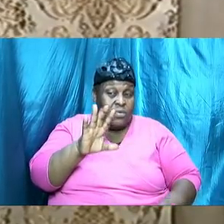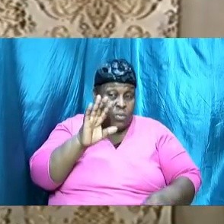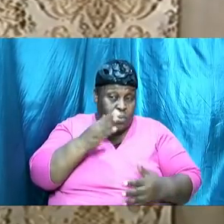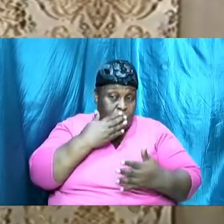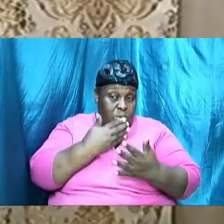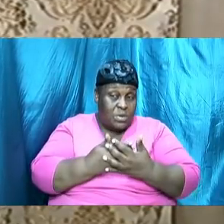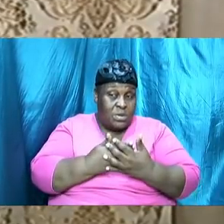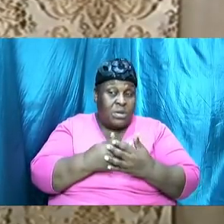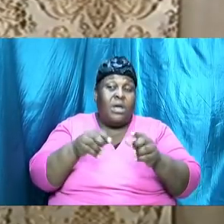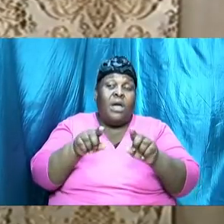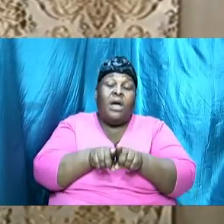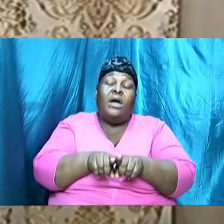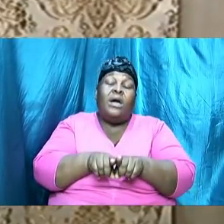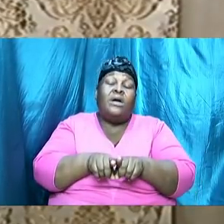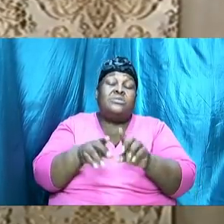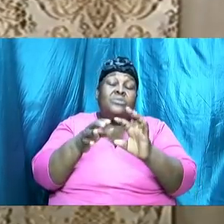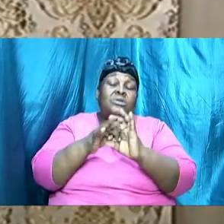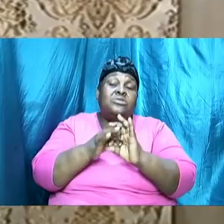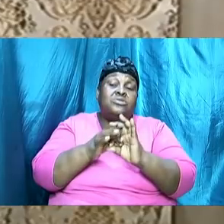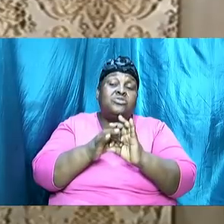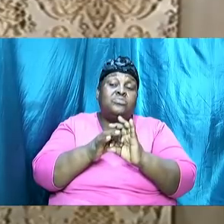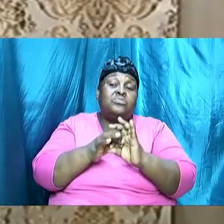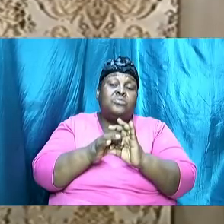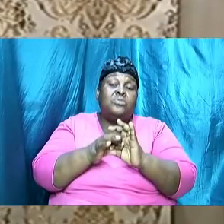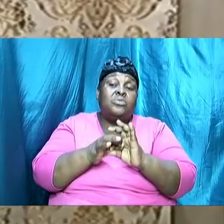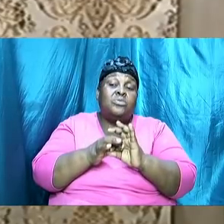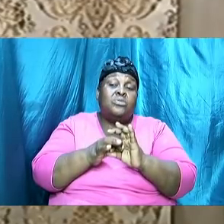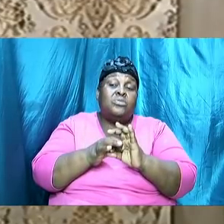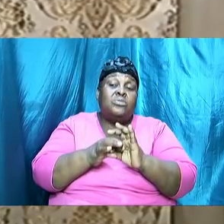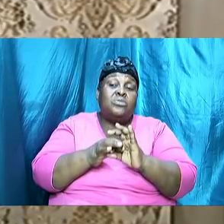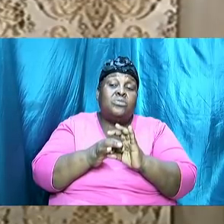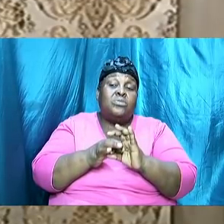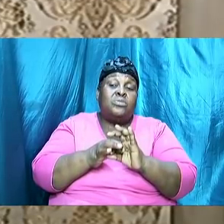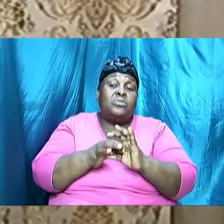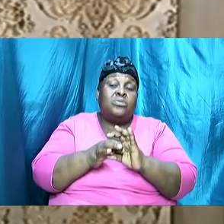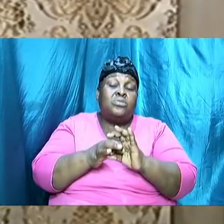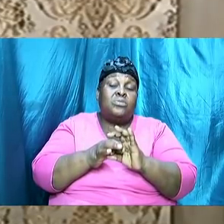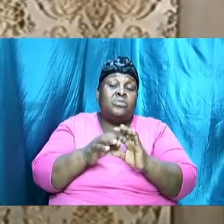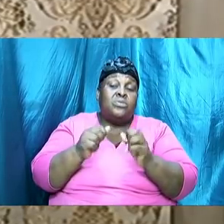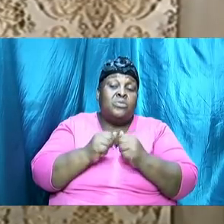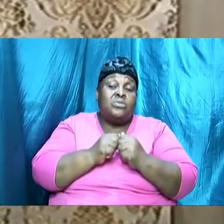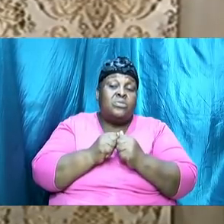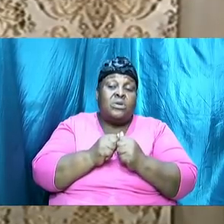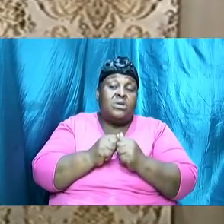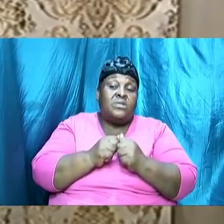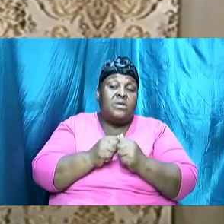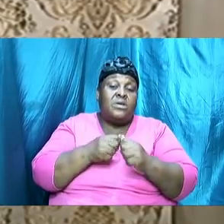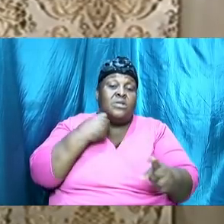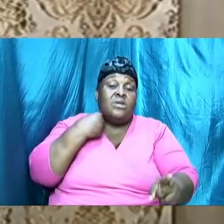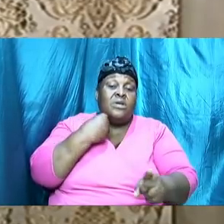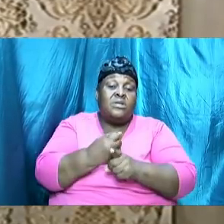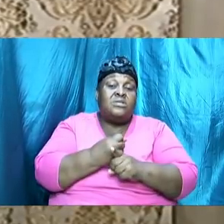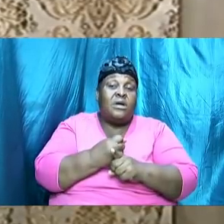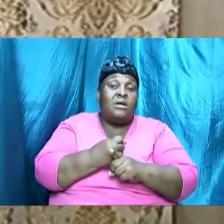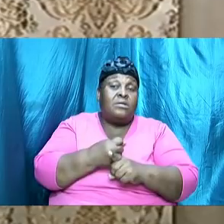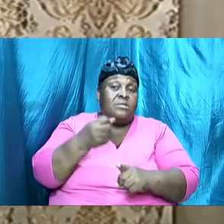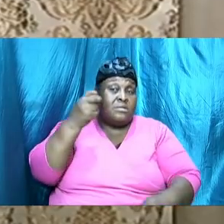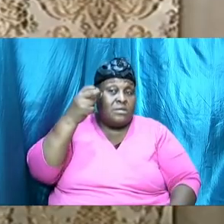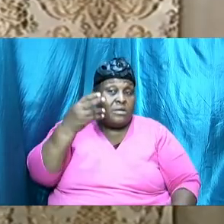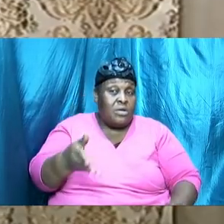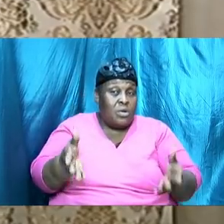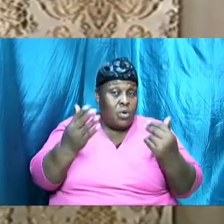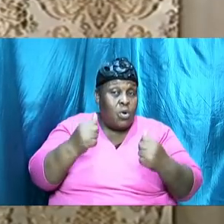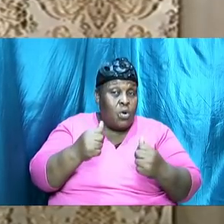came together the attacks came not insignificant brothers and sisters and I want you to understand that